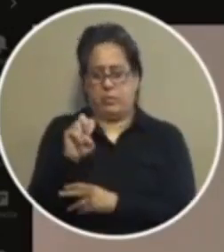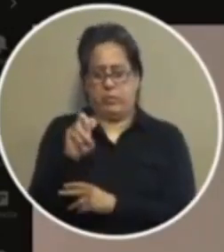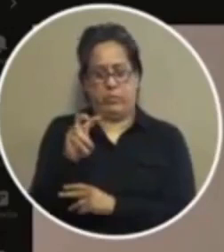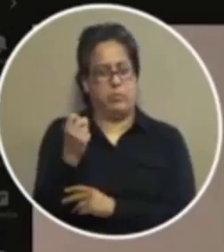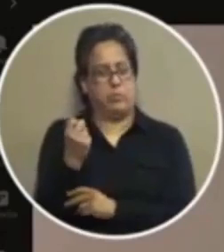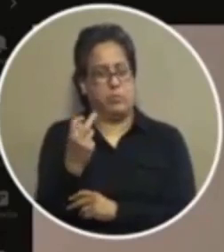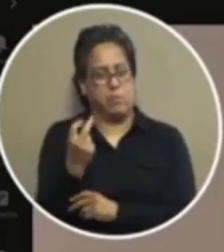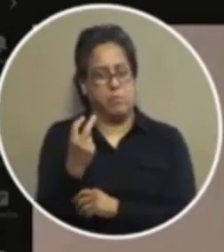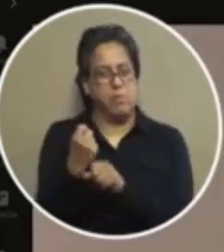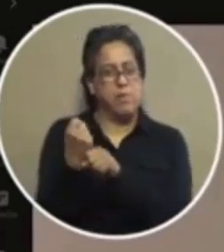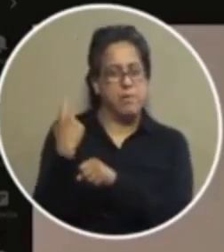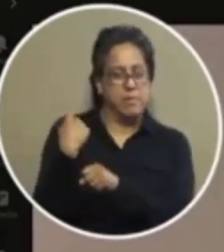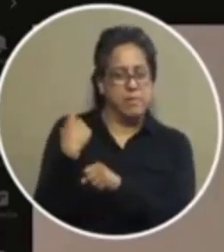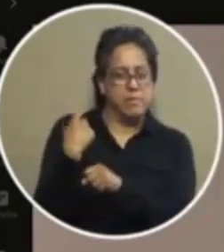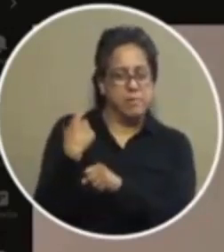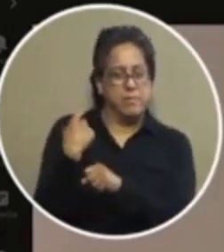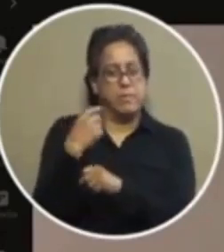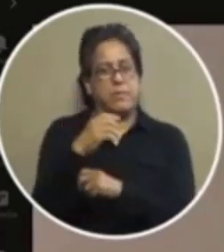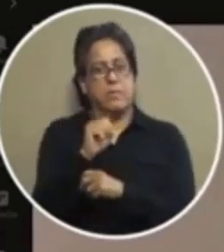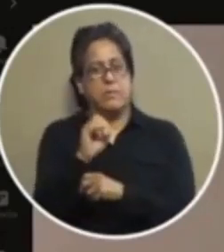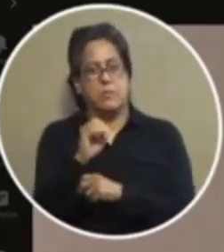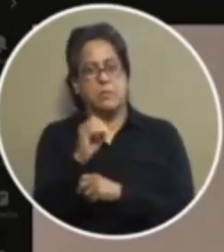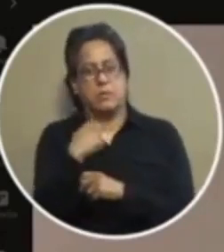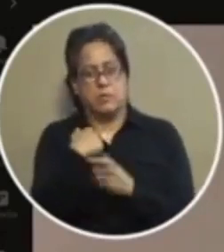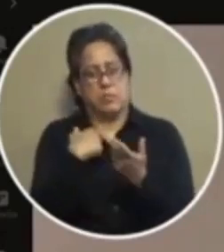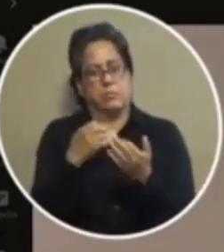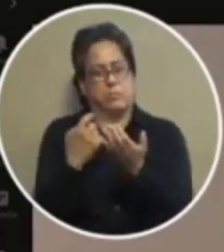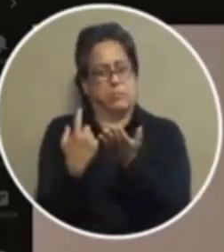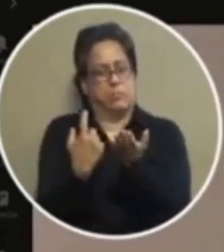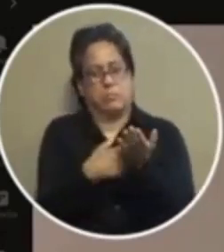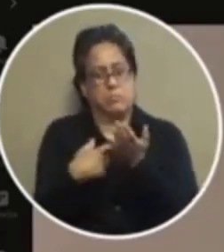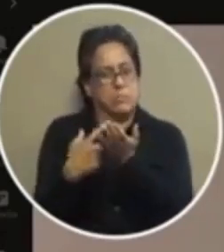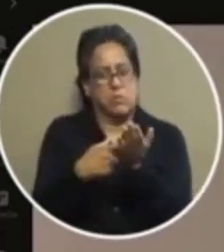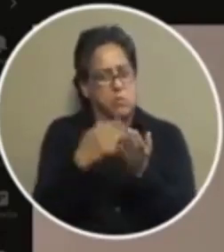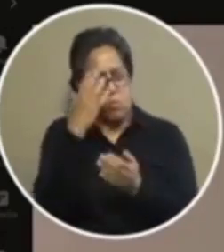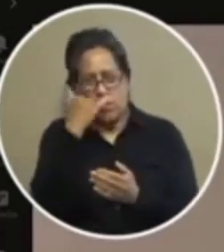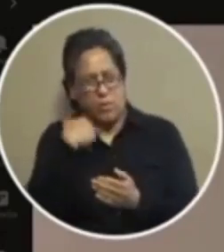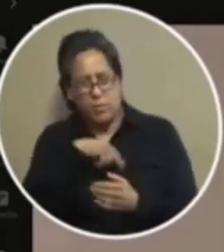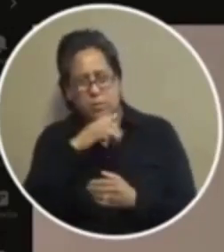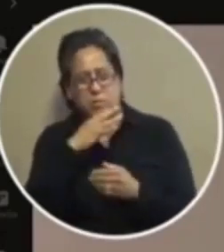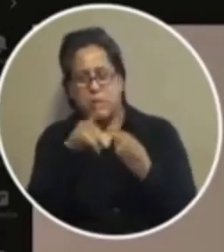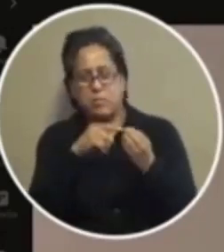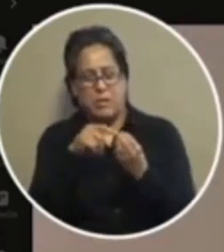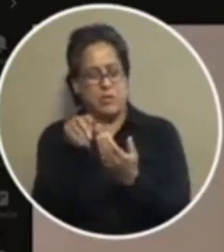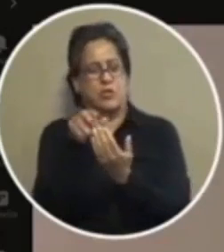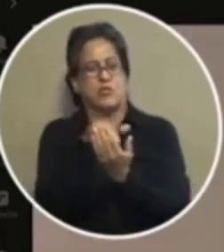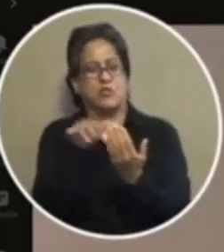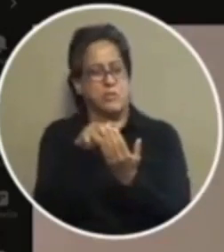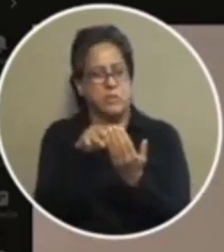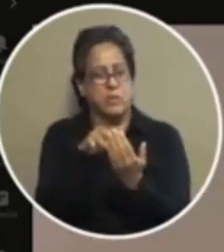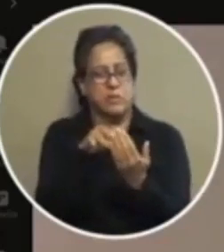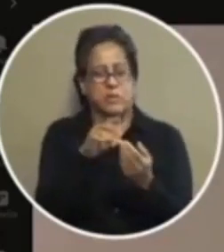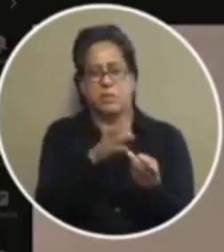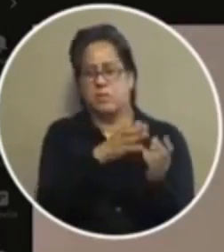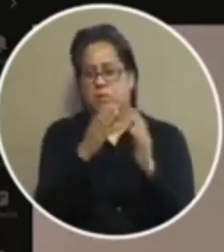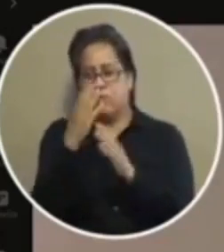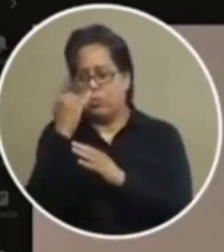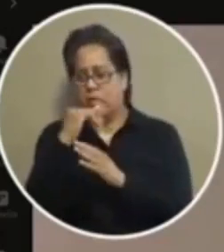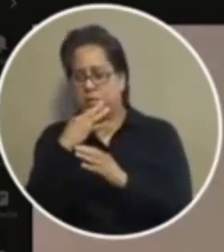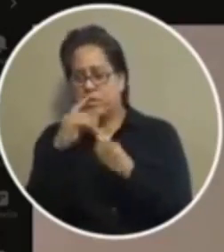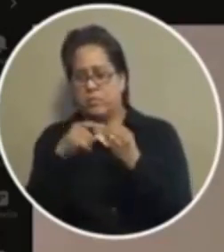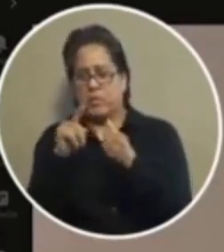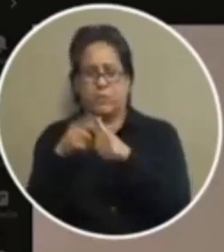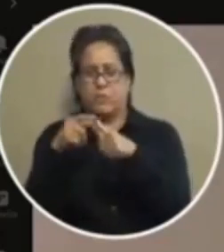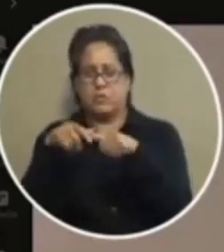12th of last year so i want to have a discussion about why we're talking about a survey why we're talking about a first